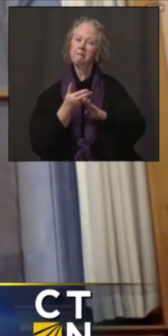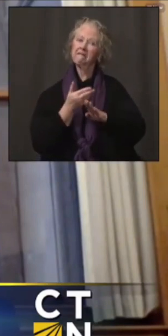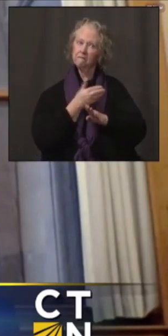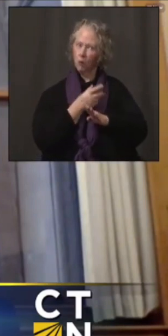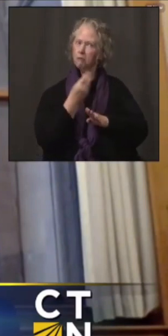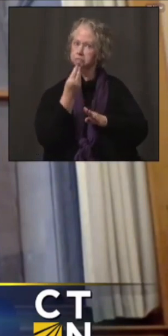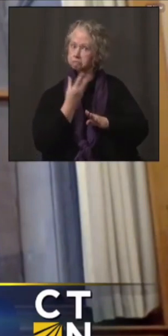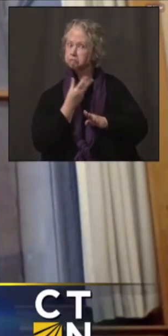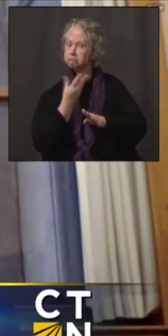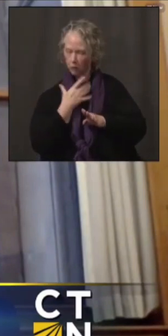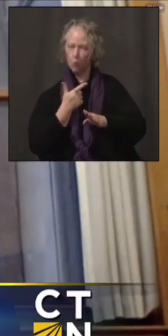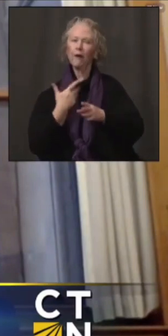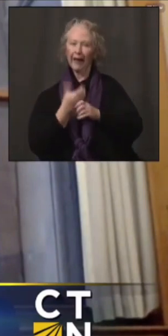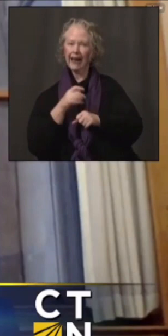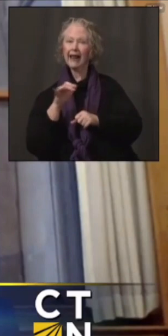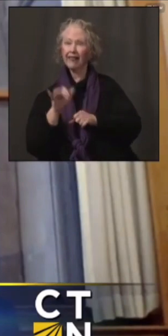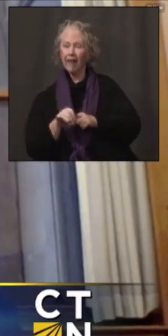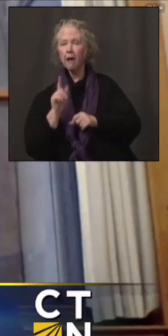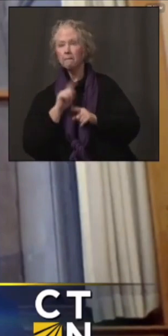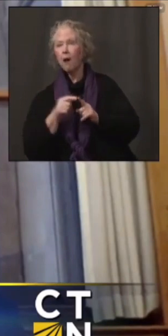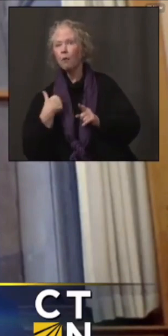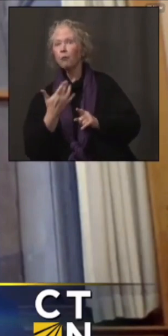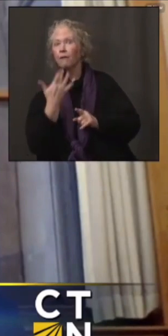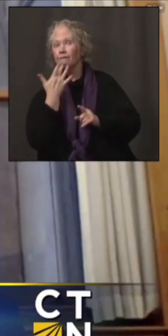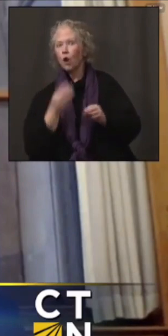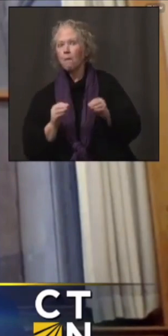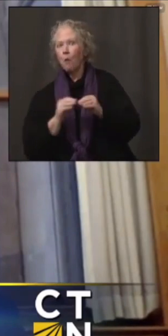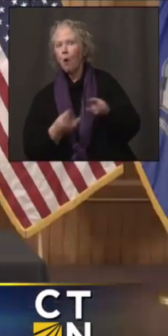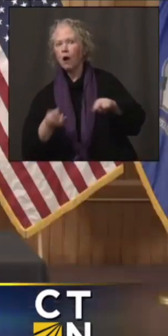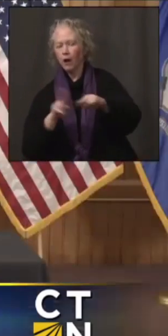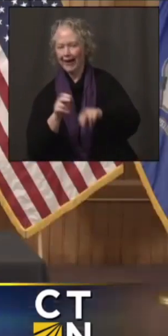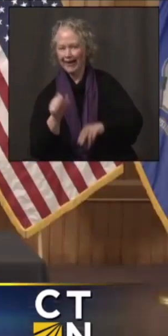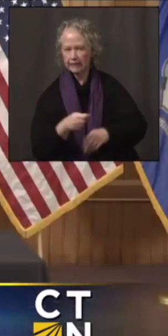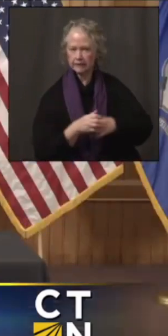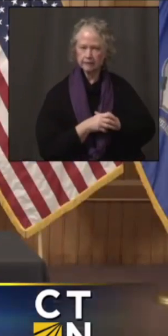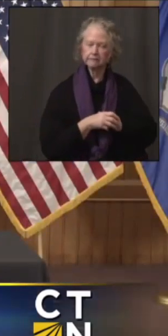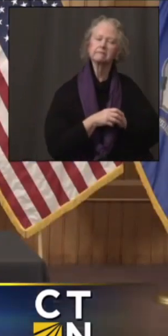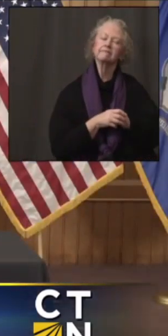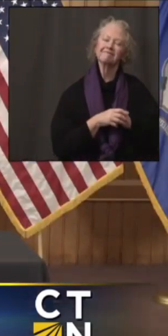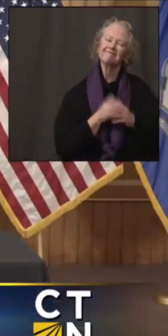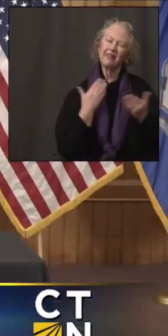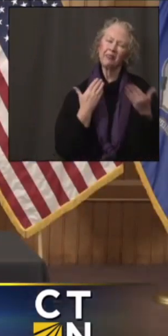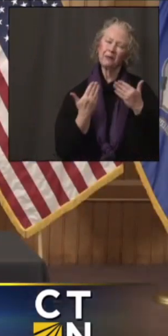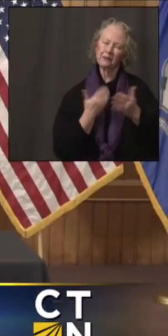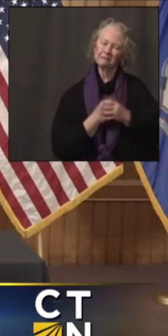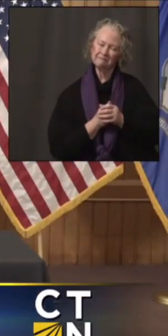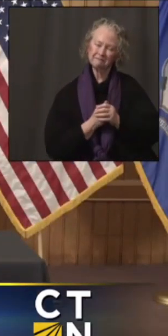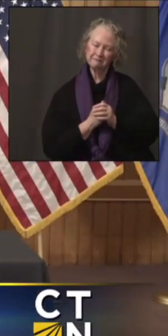But we would like to see the overall numbers go up. Okay. Thanks. I appreciate your time.